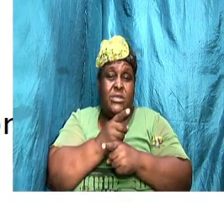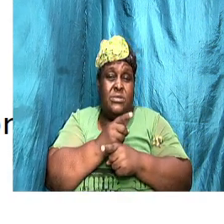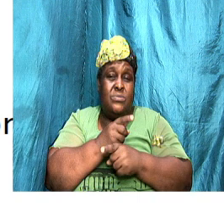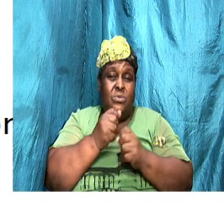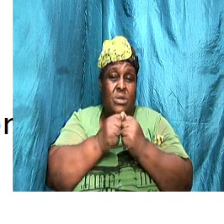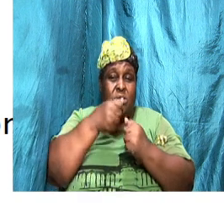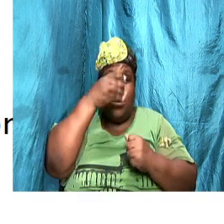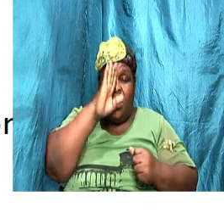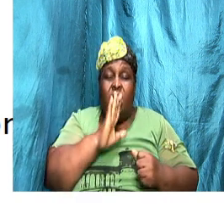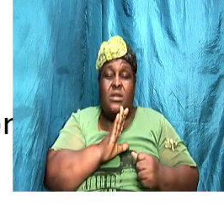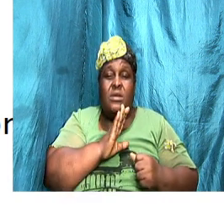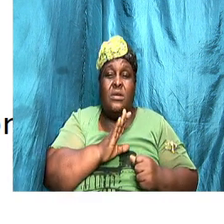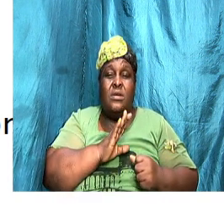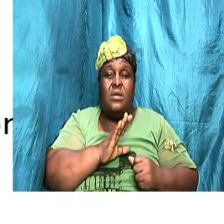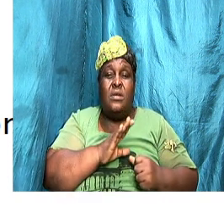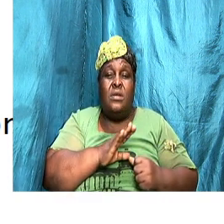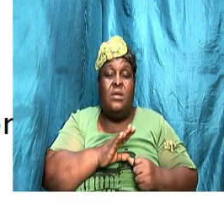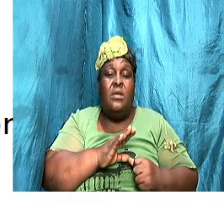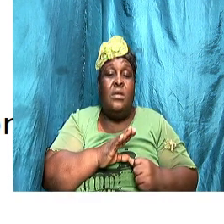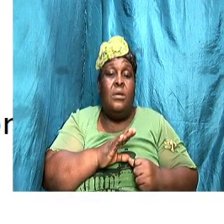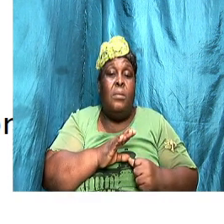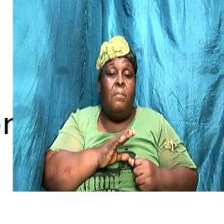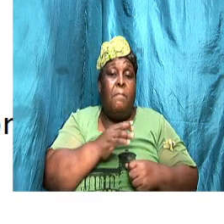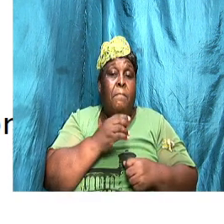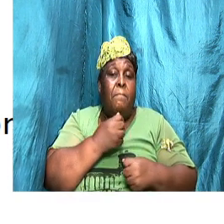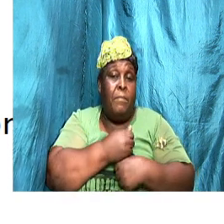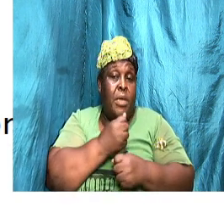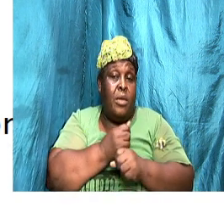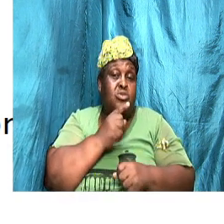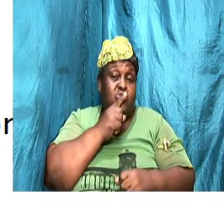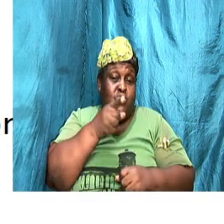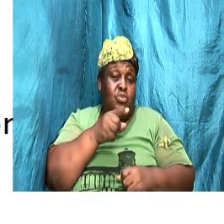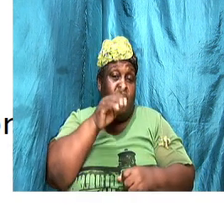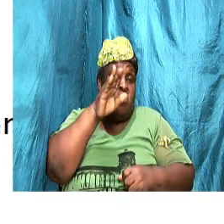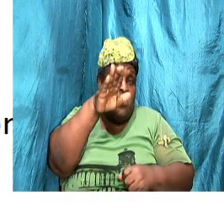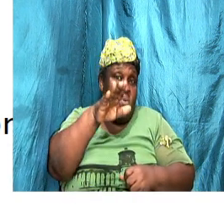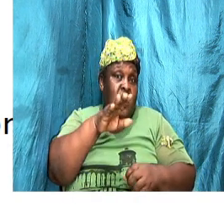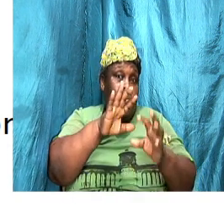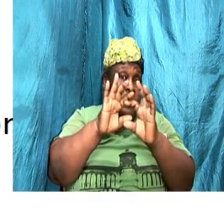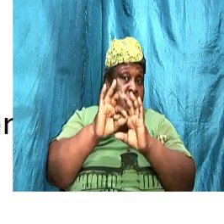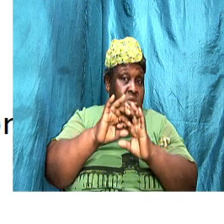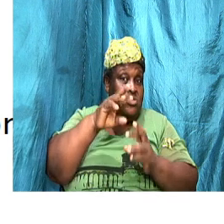then your relationship with your spouse will not be right I tell you this